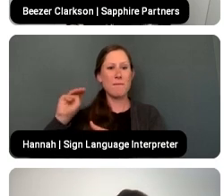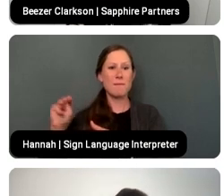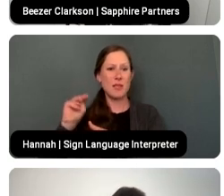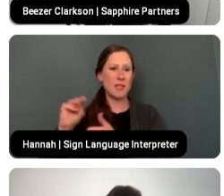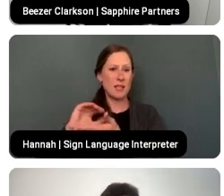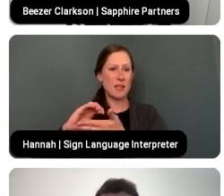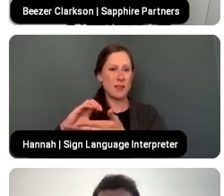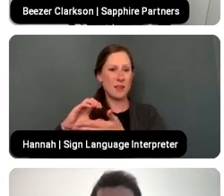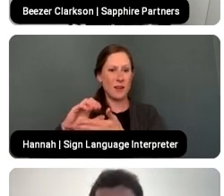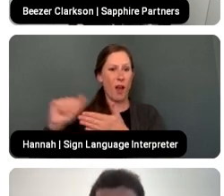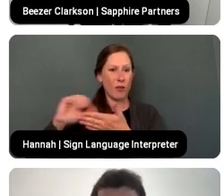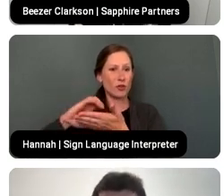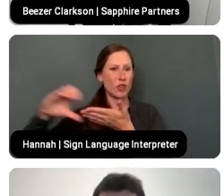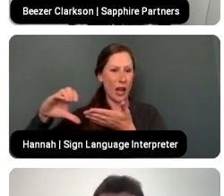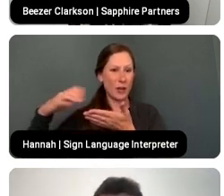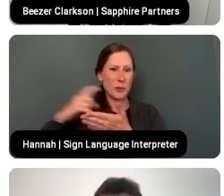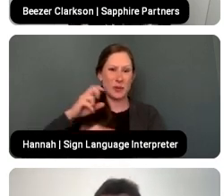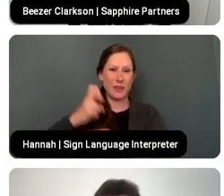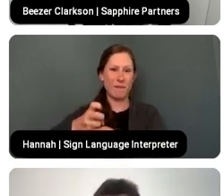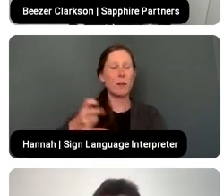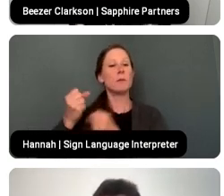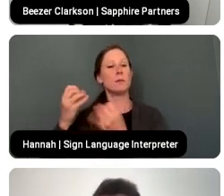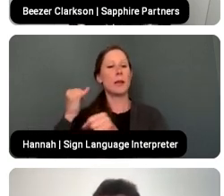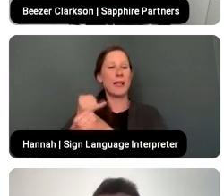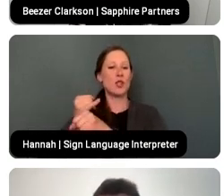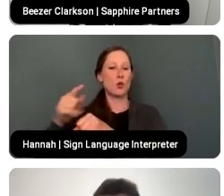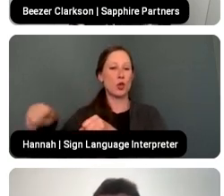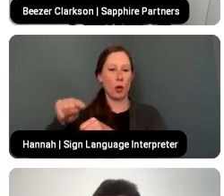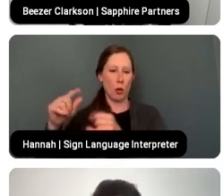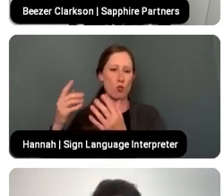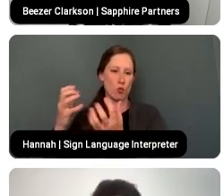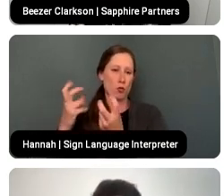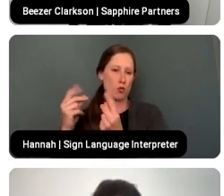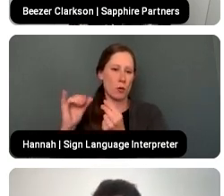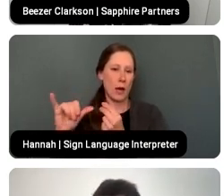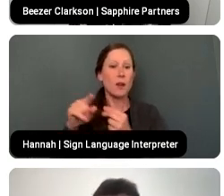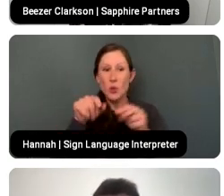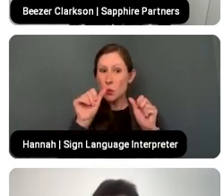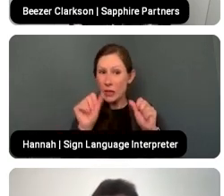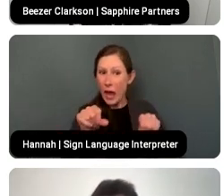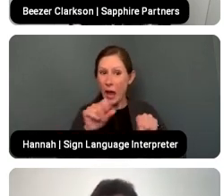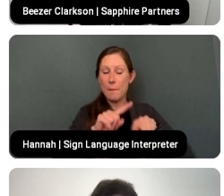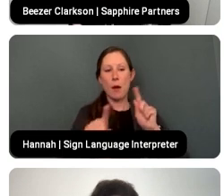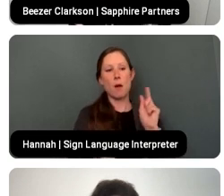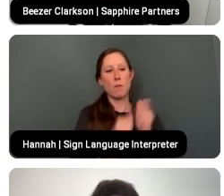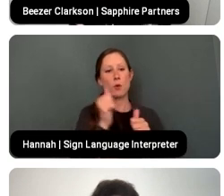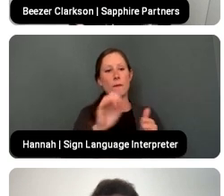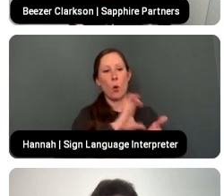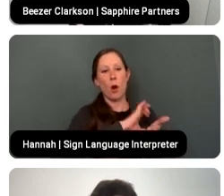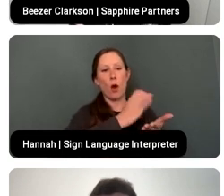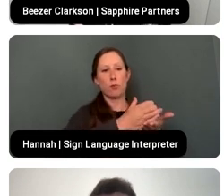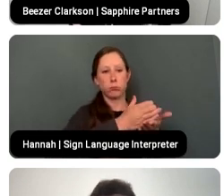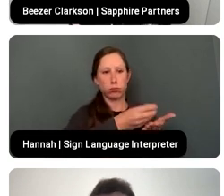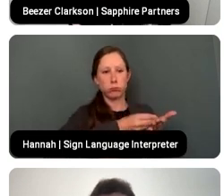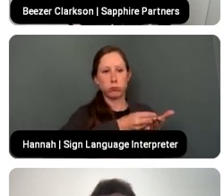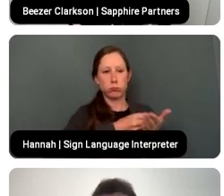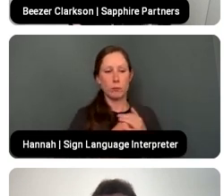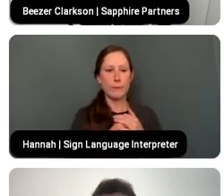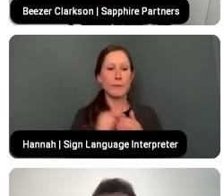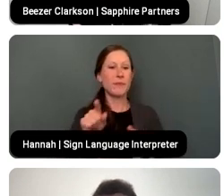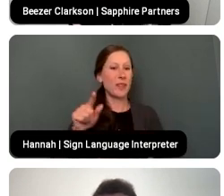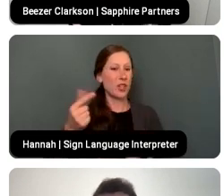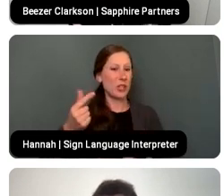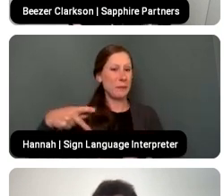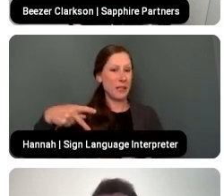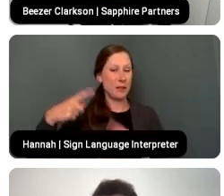larger institutional funds will want to do. You can do it, but it's going to be a significant majority of your fund. And then you as a GP have to think through